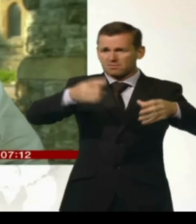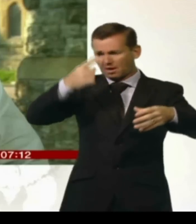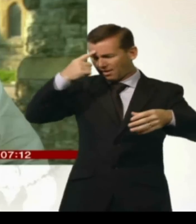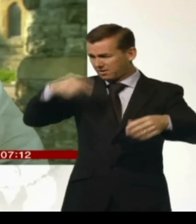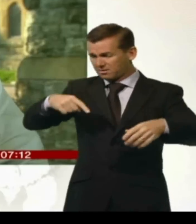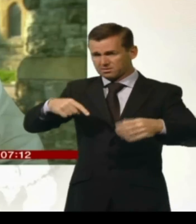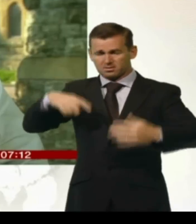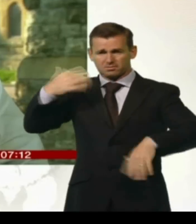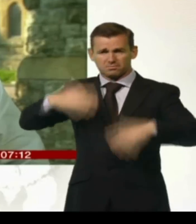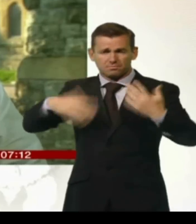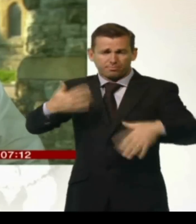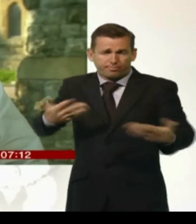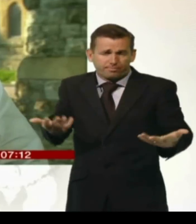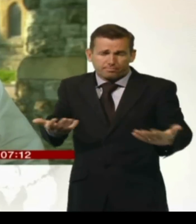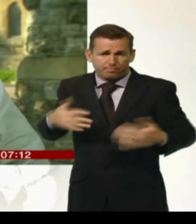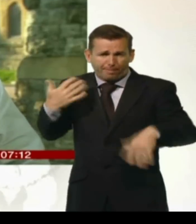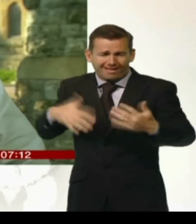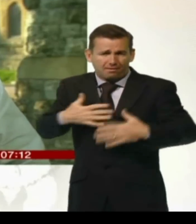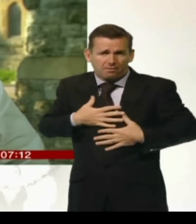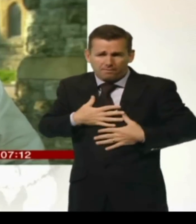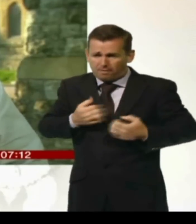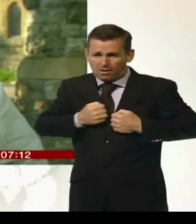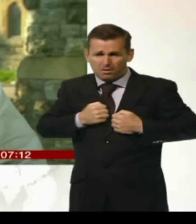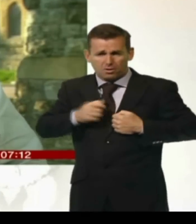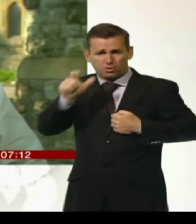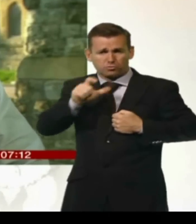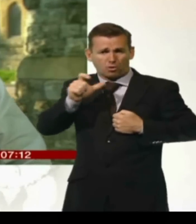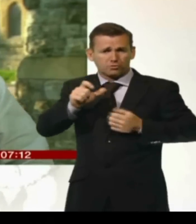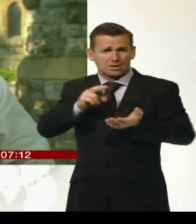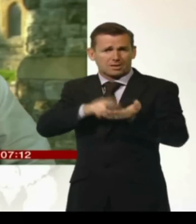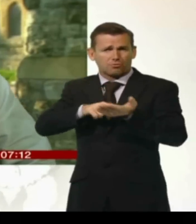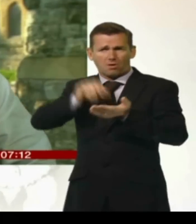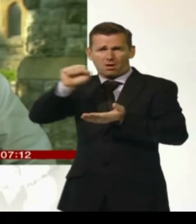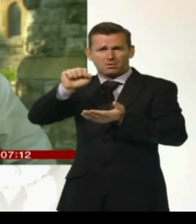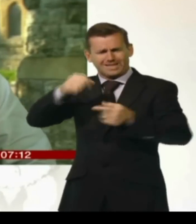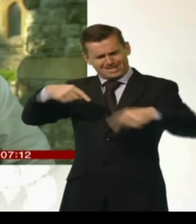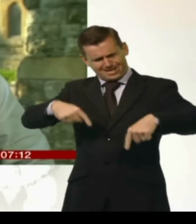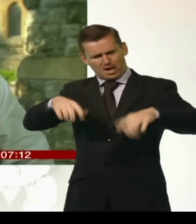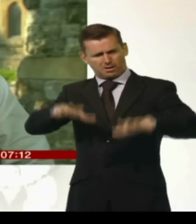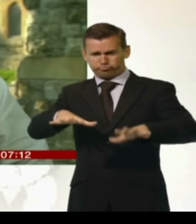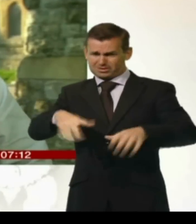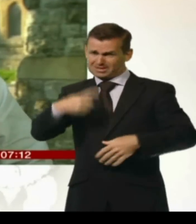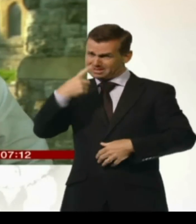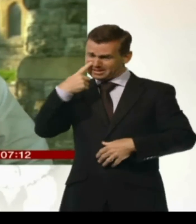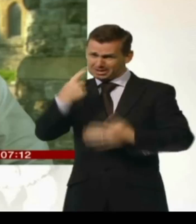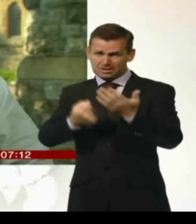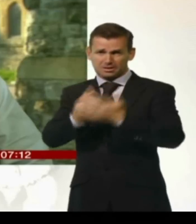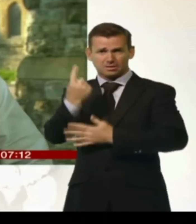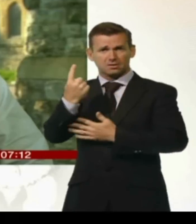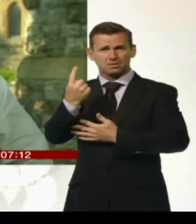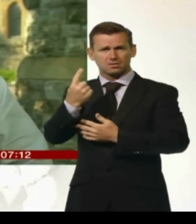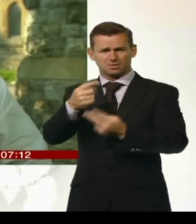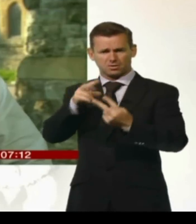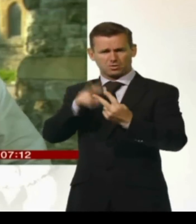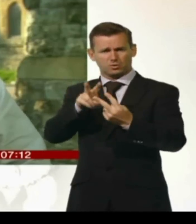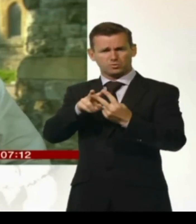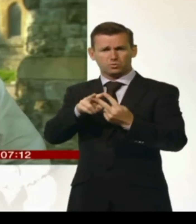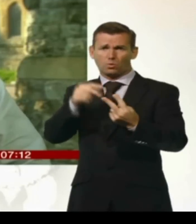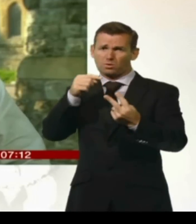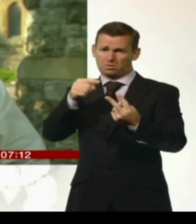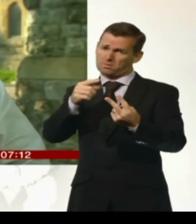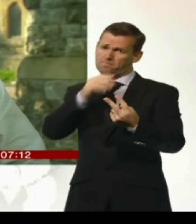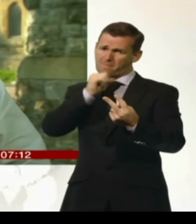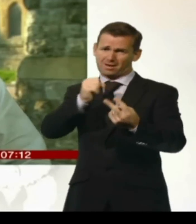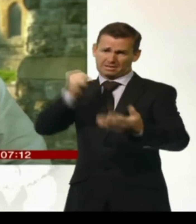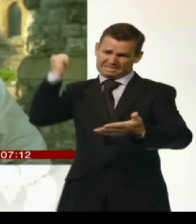going through as a nation. And here, even though we're in the UK, we've seen what is already happening, even with the two Nigerian boys in Woolwich, that this